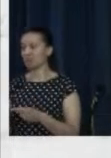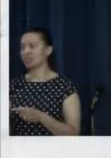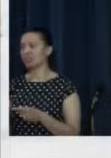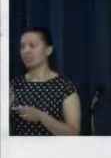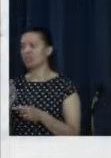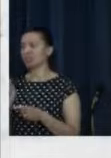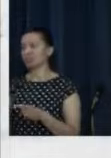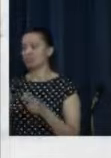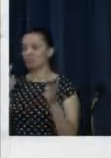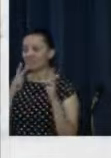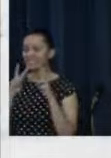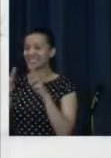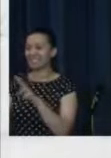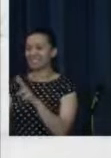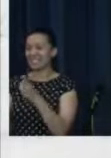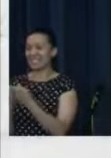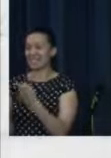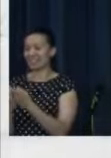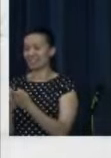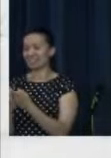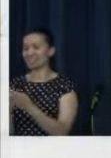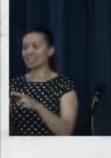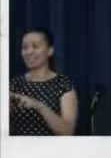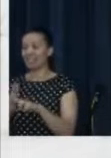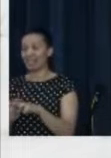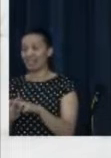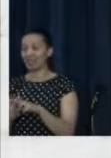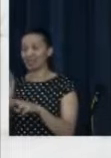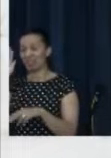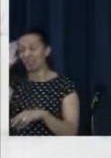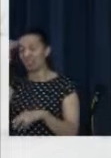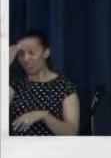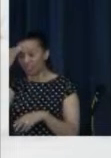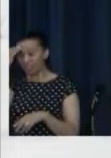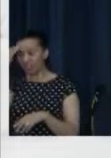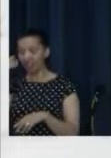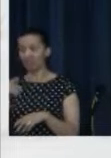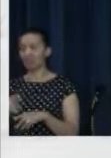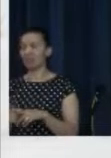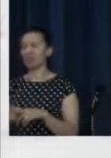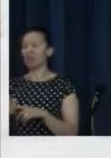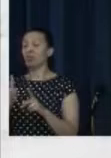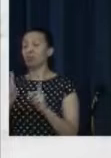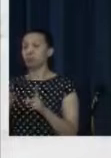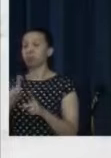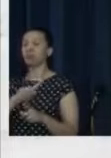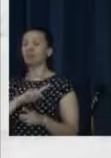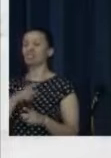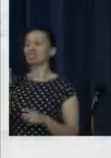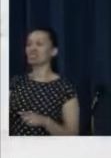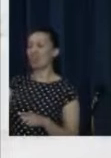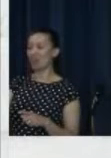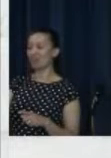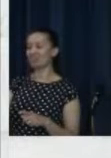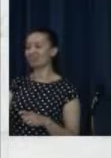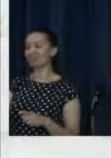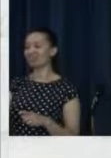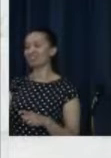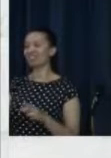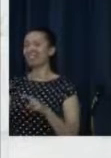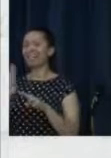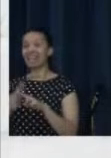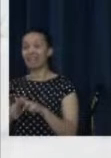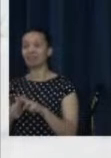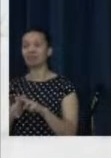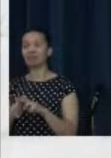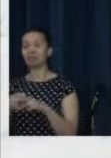the heart. If we are out of our mind, as some say, it is for God. If we are in our right mind,